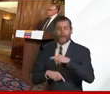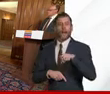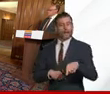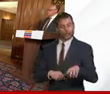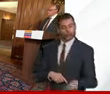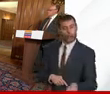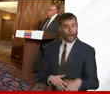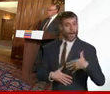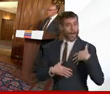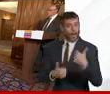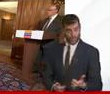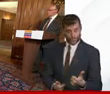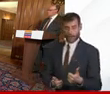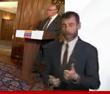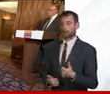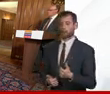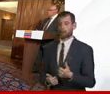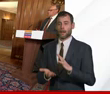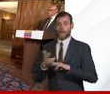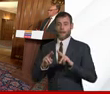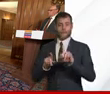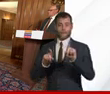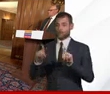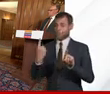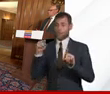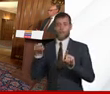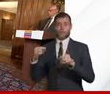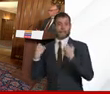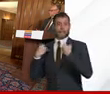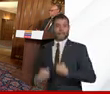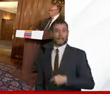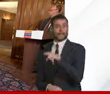or an only parent gets ill what is meant to happen to that child